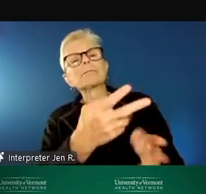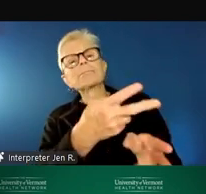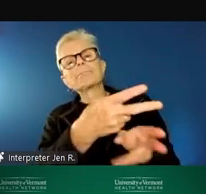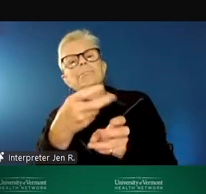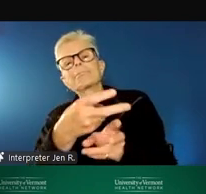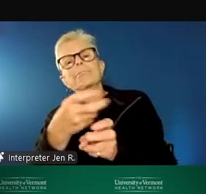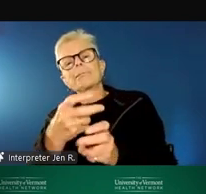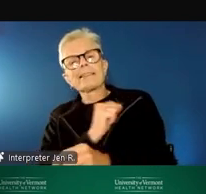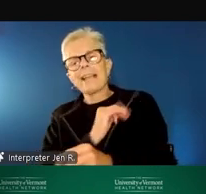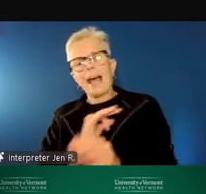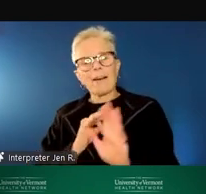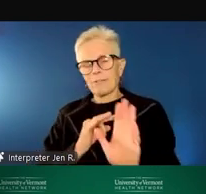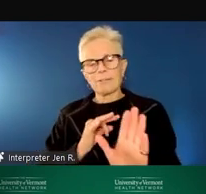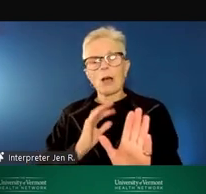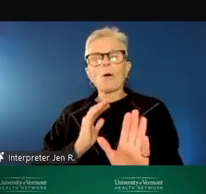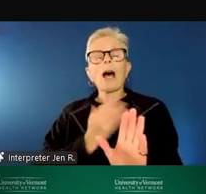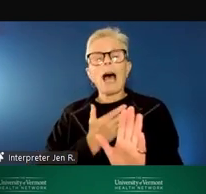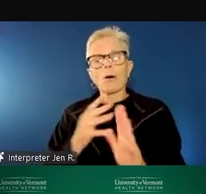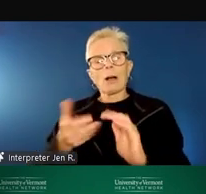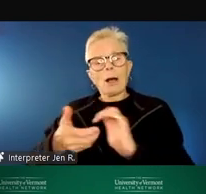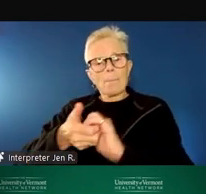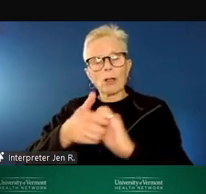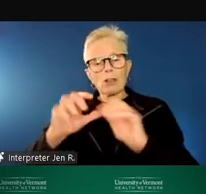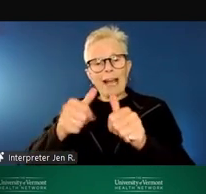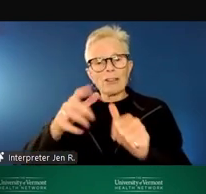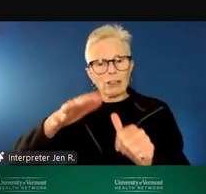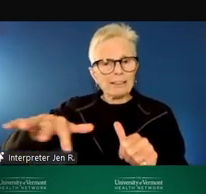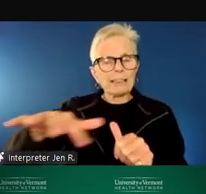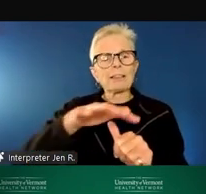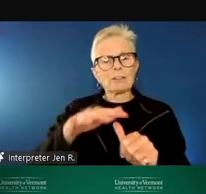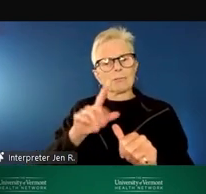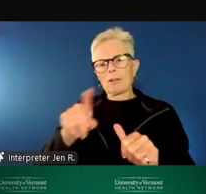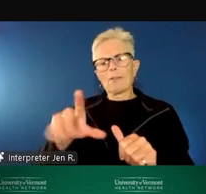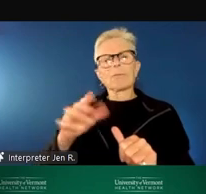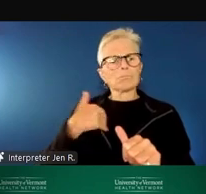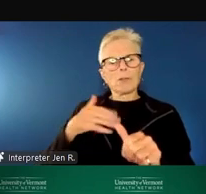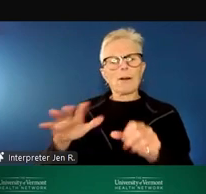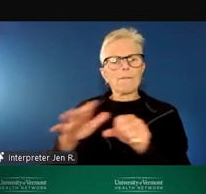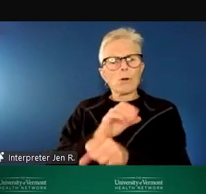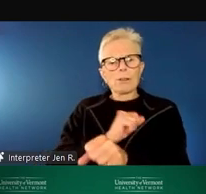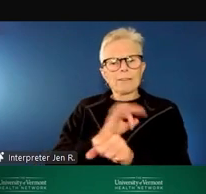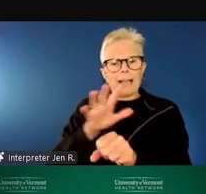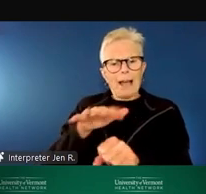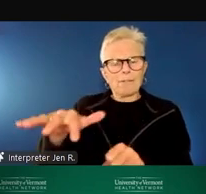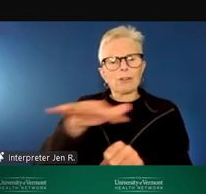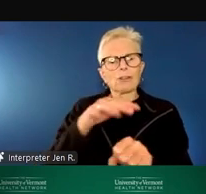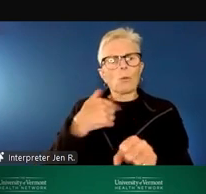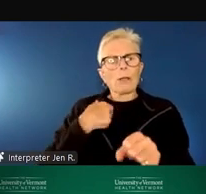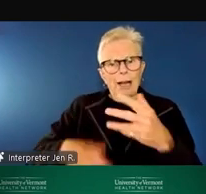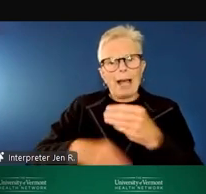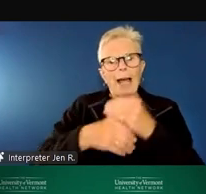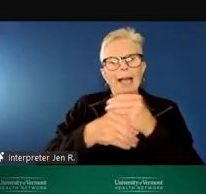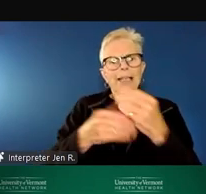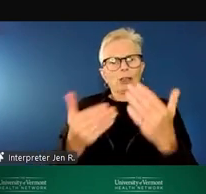own agency and partner agencies are remaining fully operational, and this is an expanded capacity opportunity for our crisis services